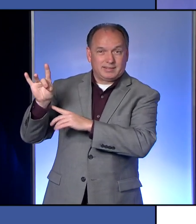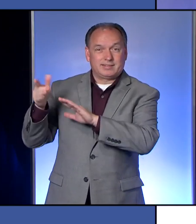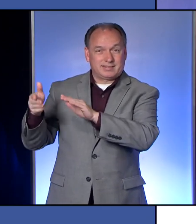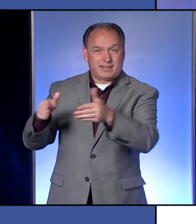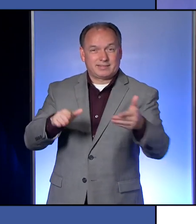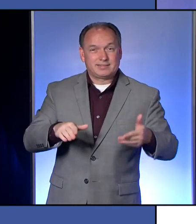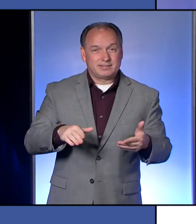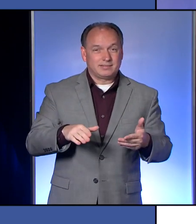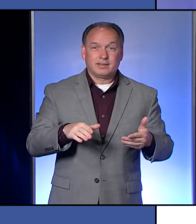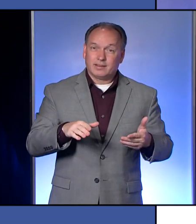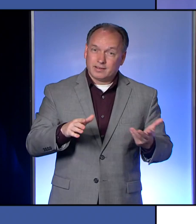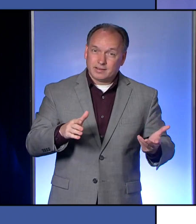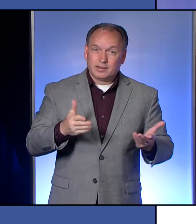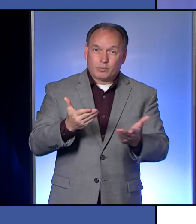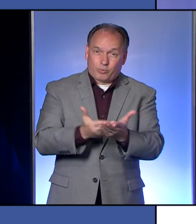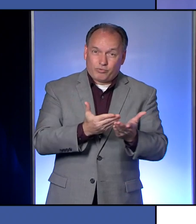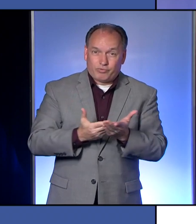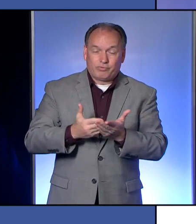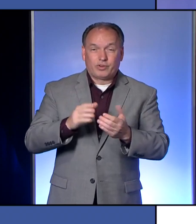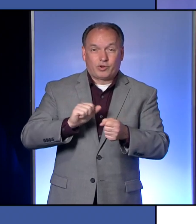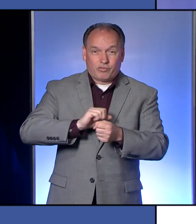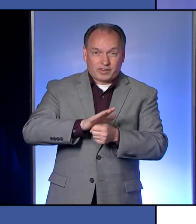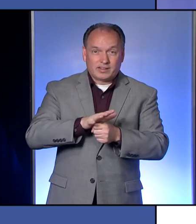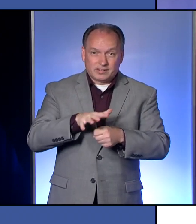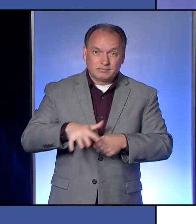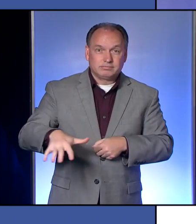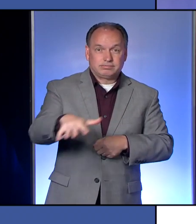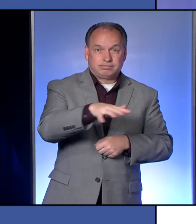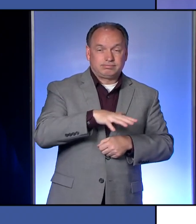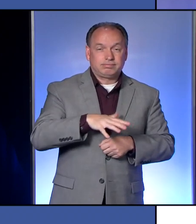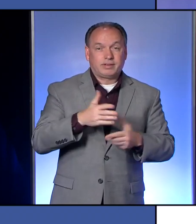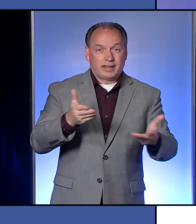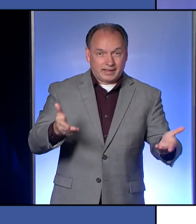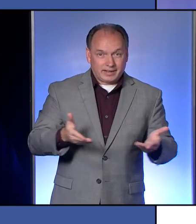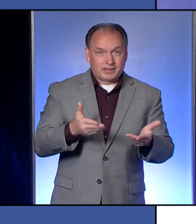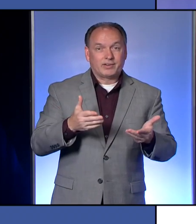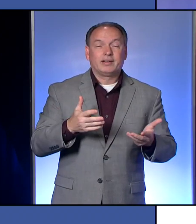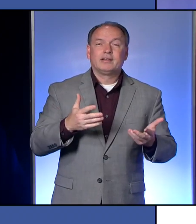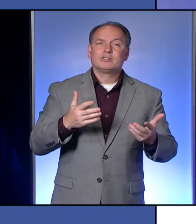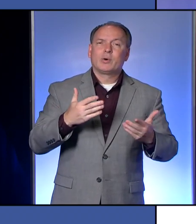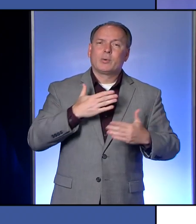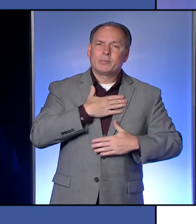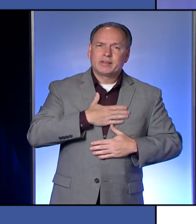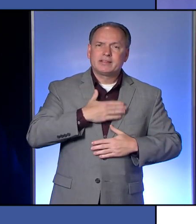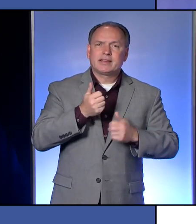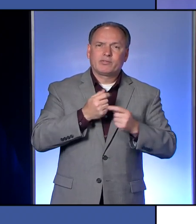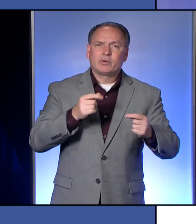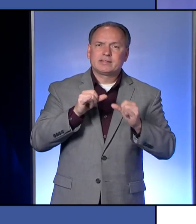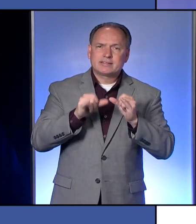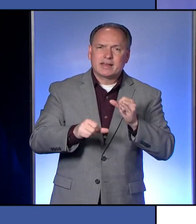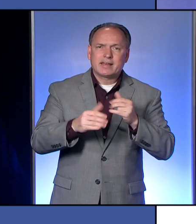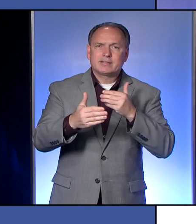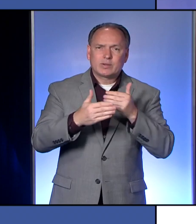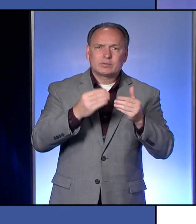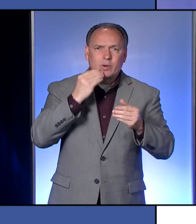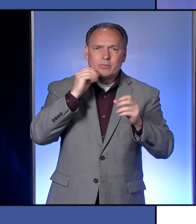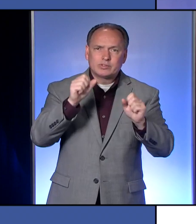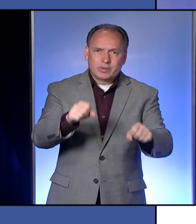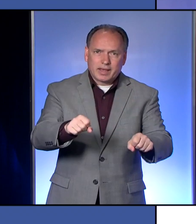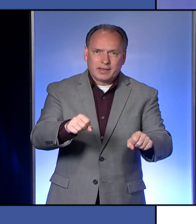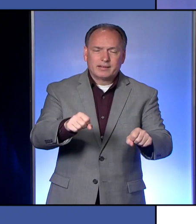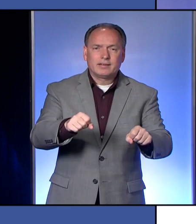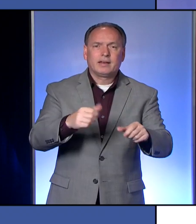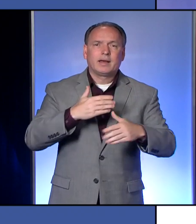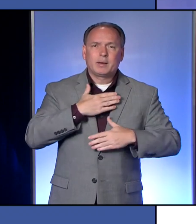COVID-19 exists all around us and certainly exists here in Erie County. So please everyone stay as close to home as you can.